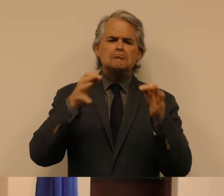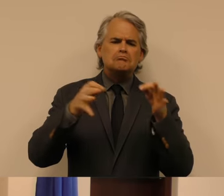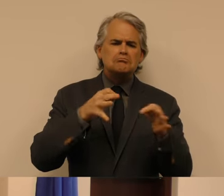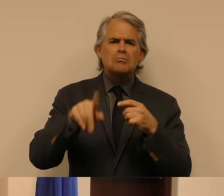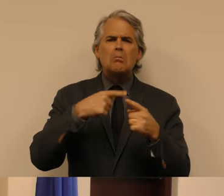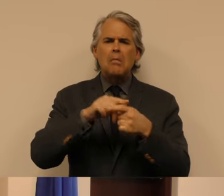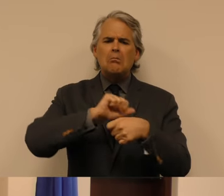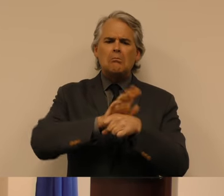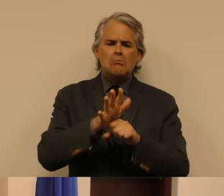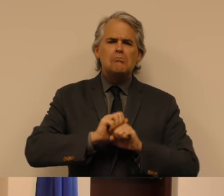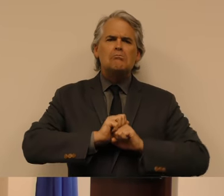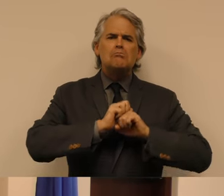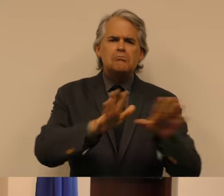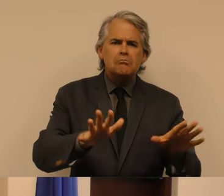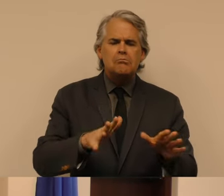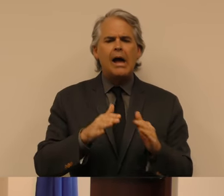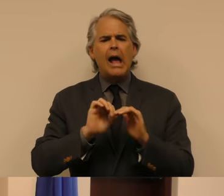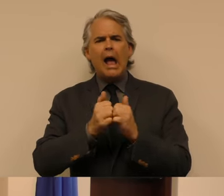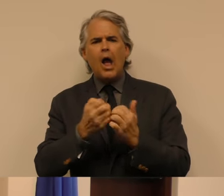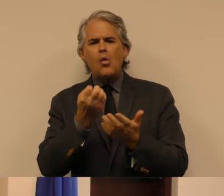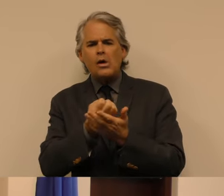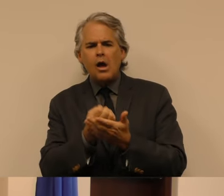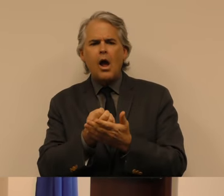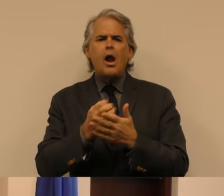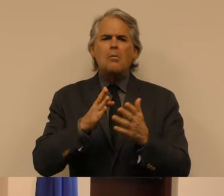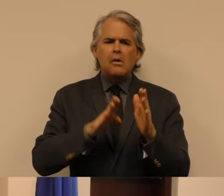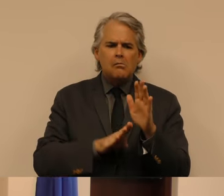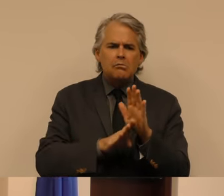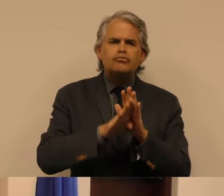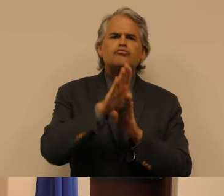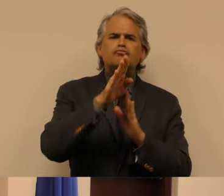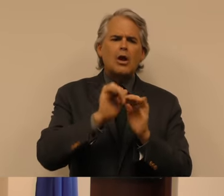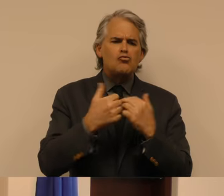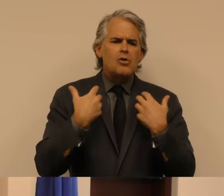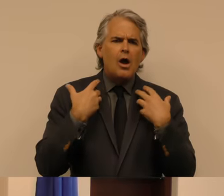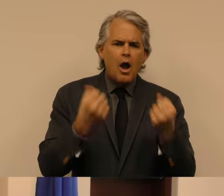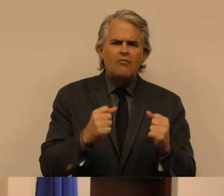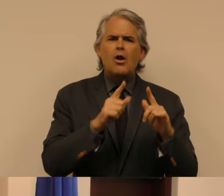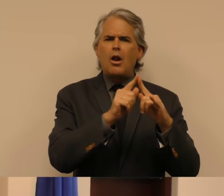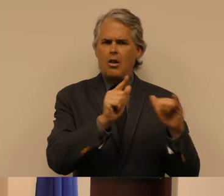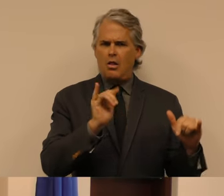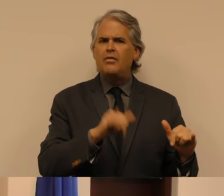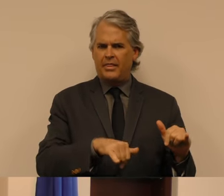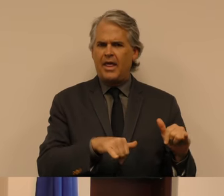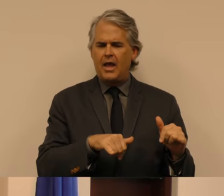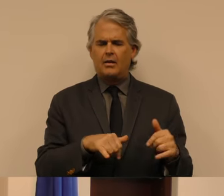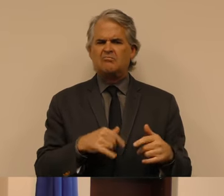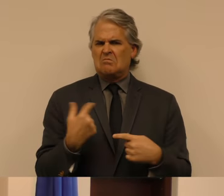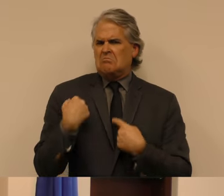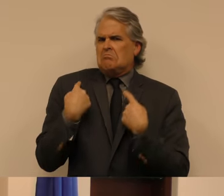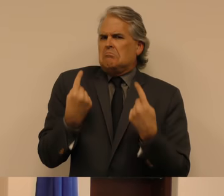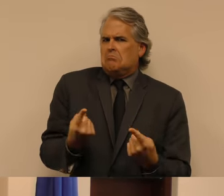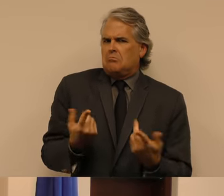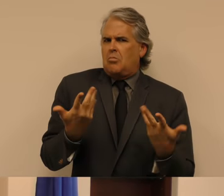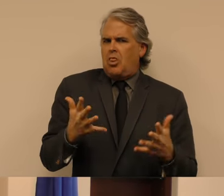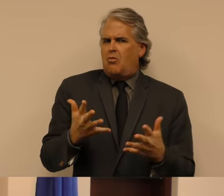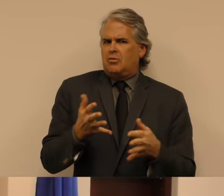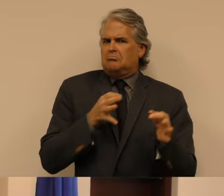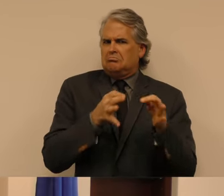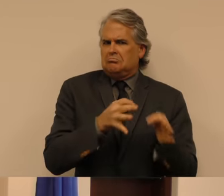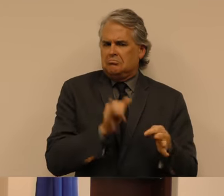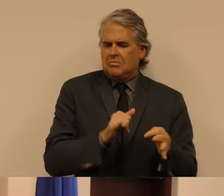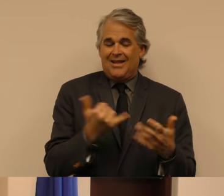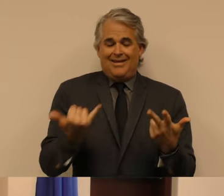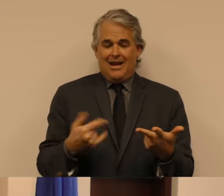recovery and budget situation in the coming weeks. But today, I wanted to address Nevadans about the crisis we're